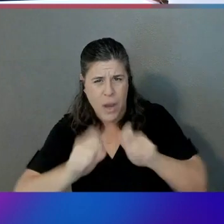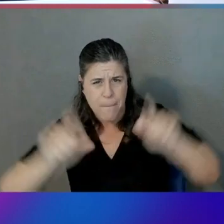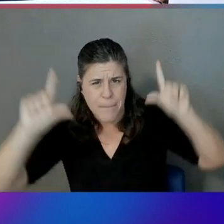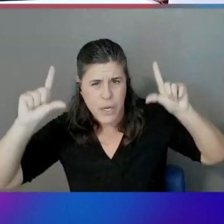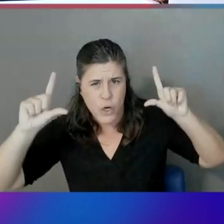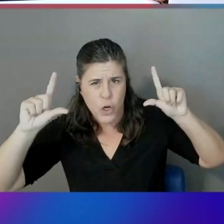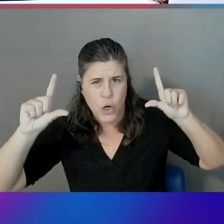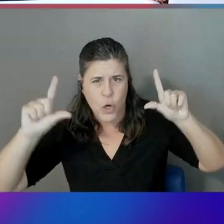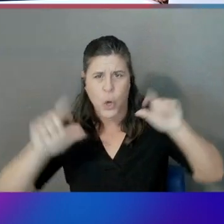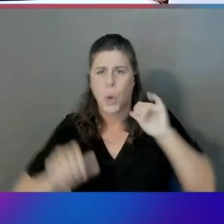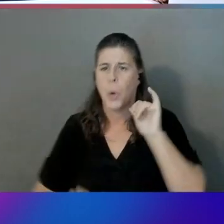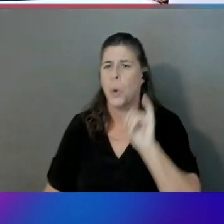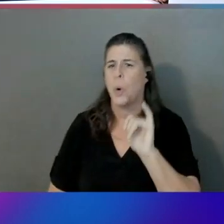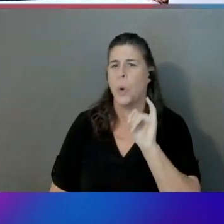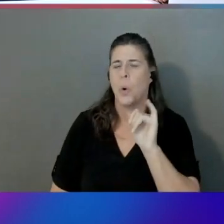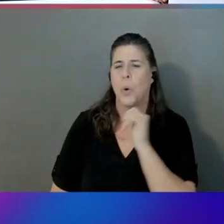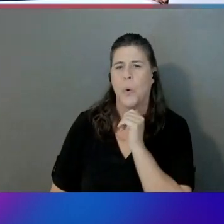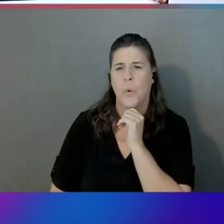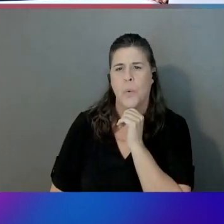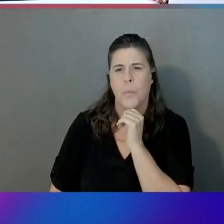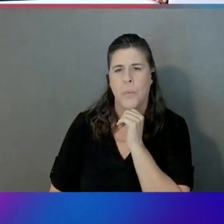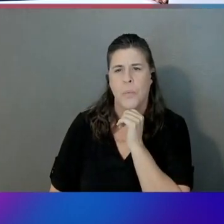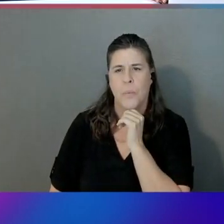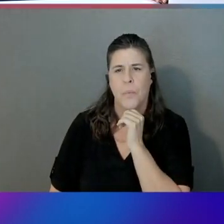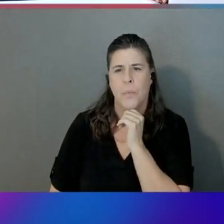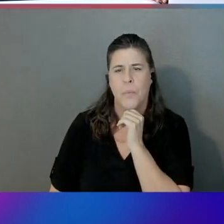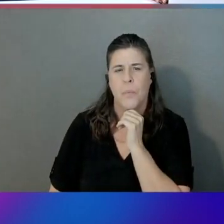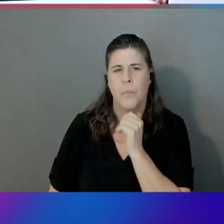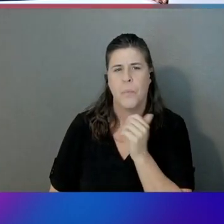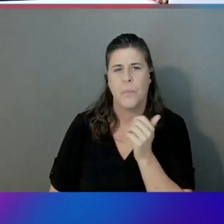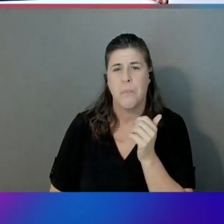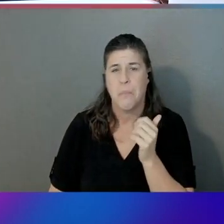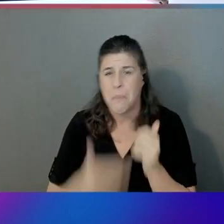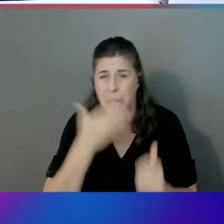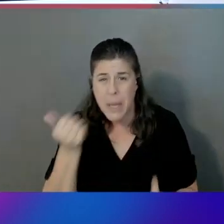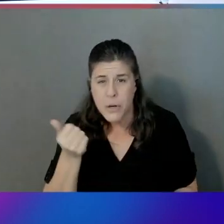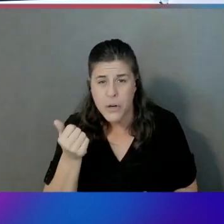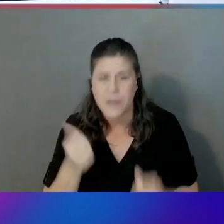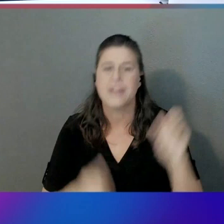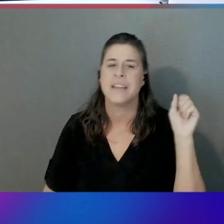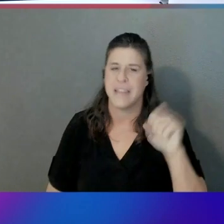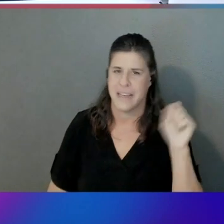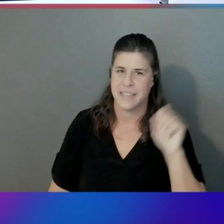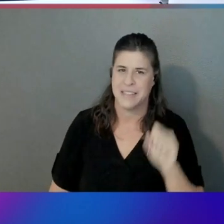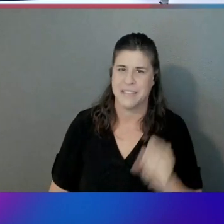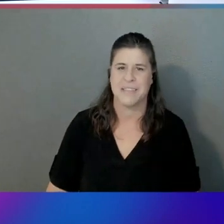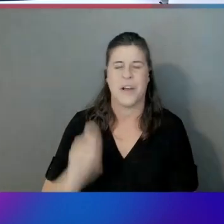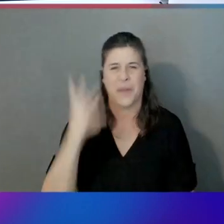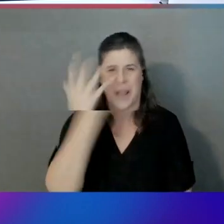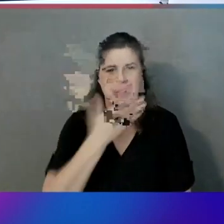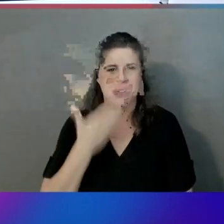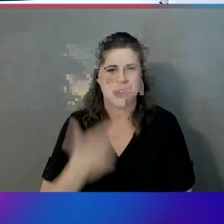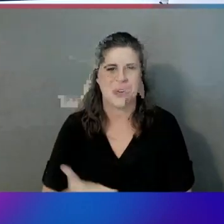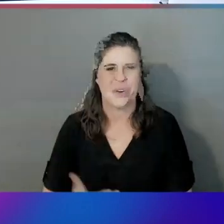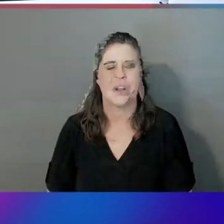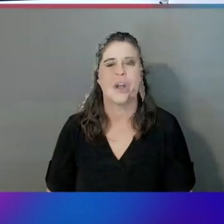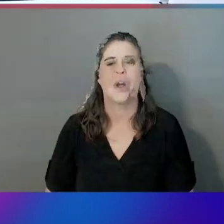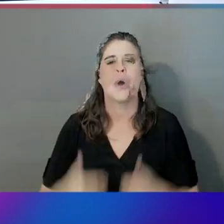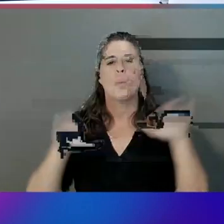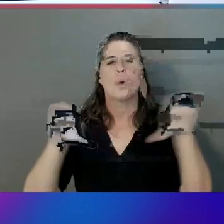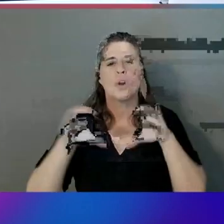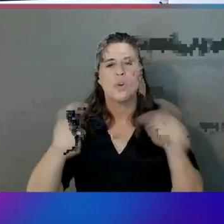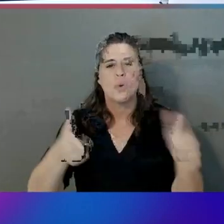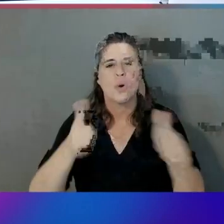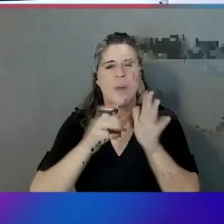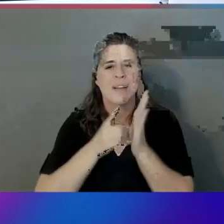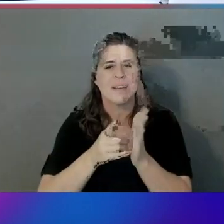let's do that. There it is. that better? Yeah. All right. That looks good. So we're going to go through a quick demo. And this is a notebook